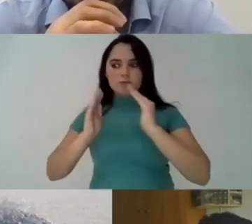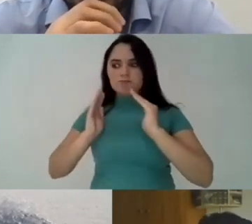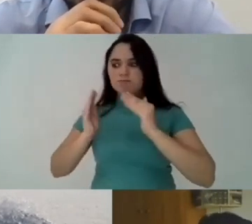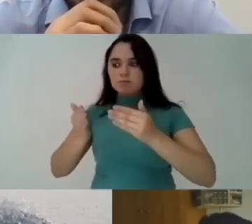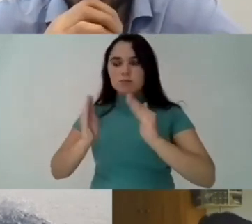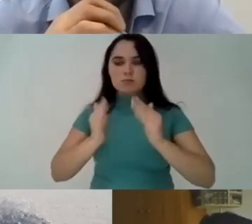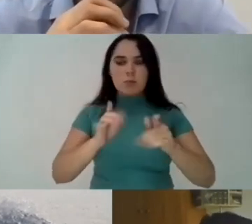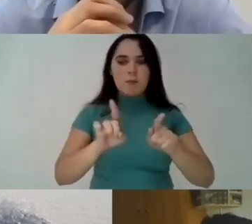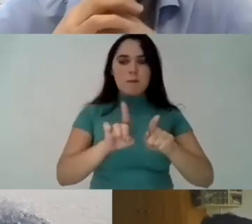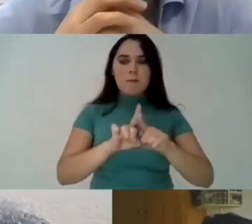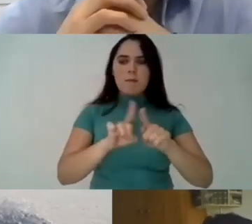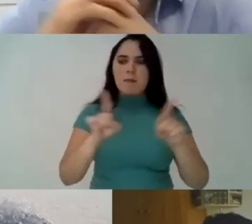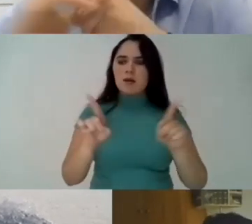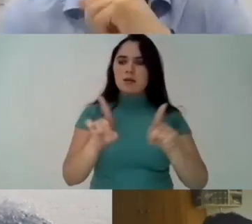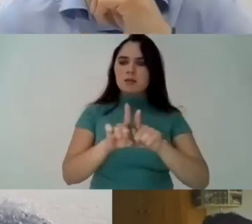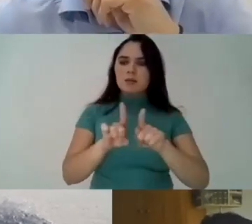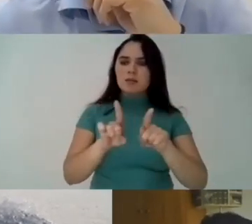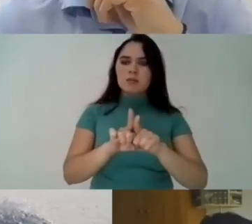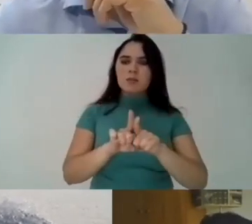agenda